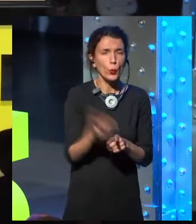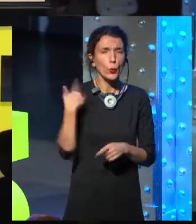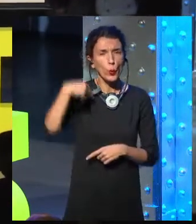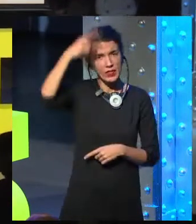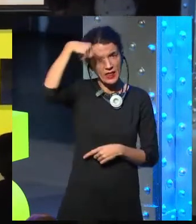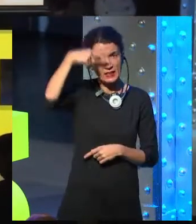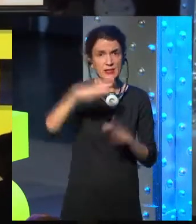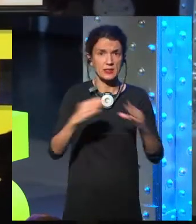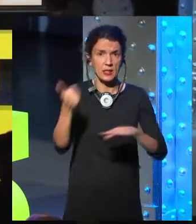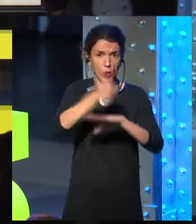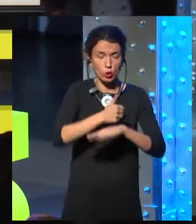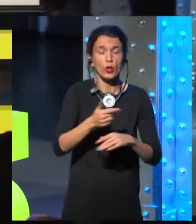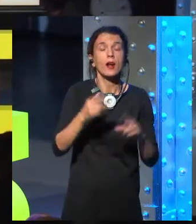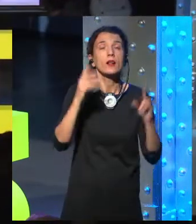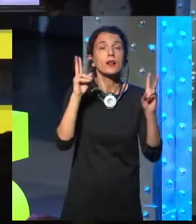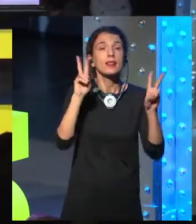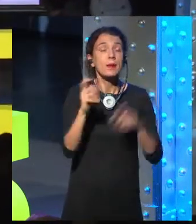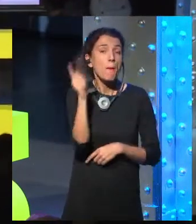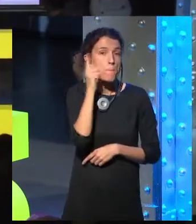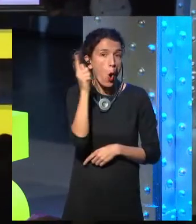technology, which I'll explain to you now.